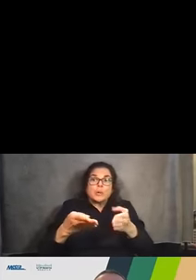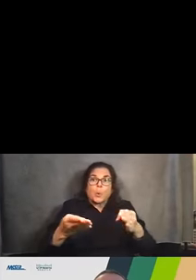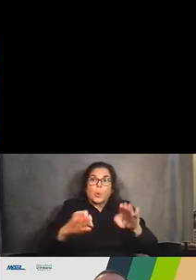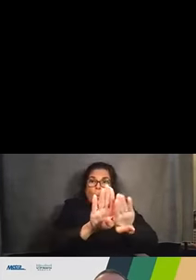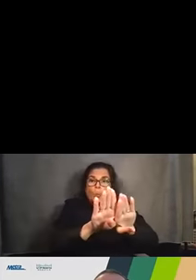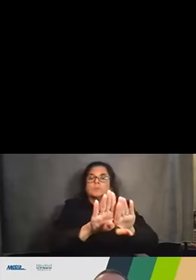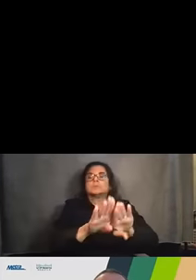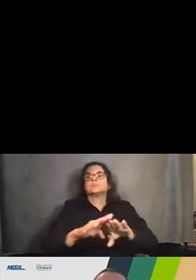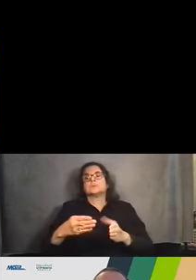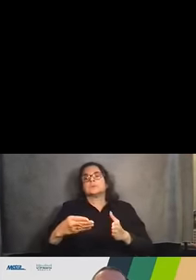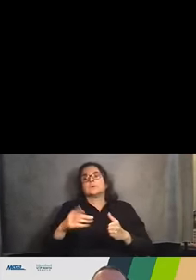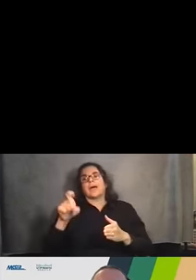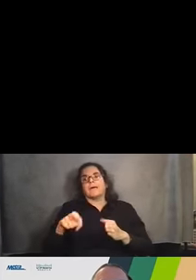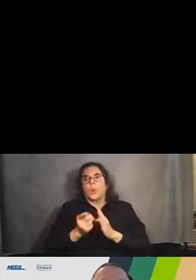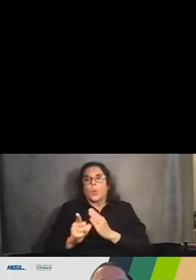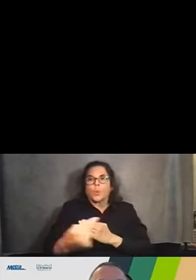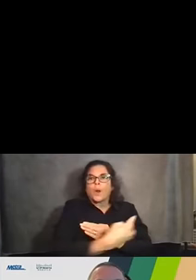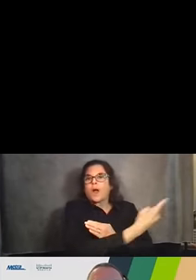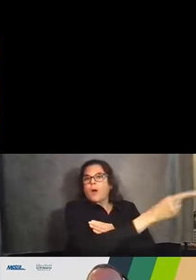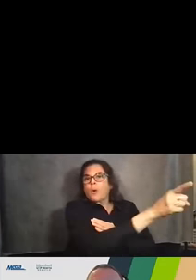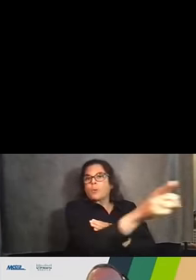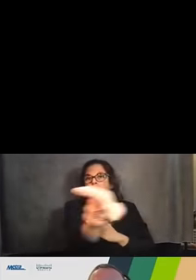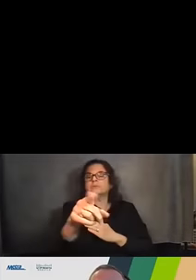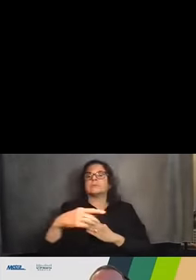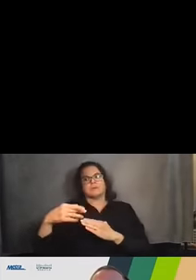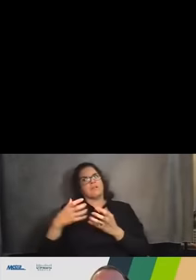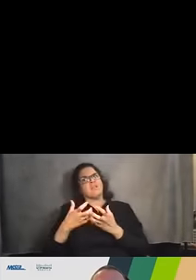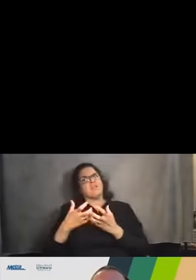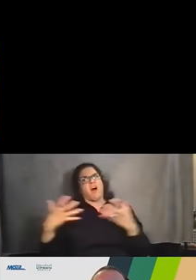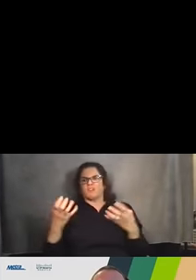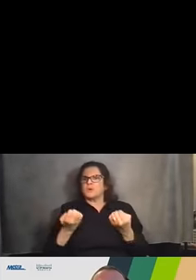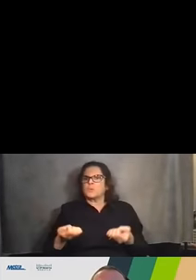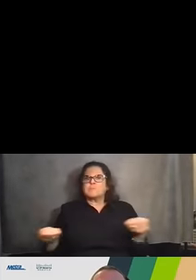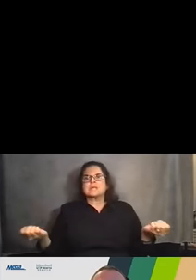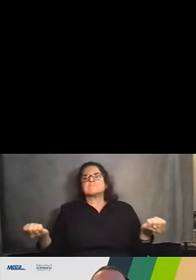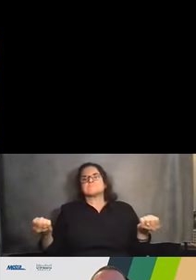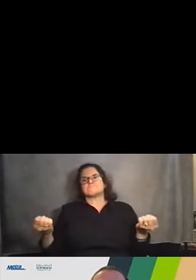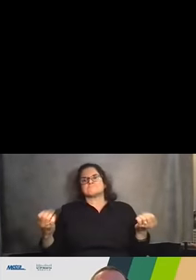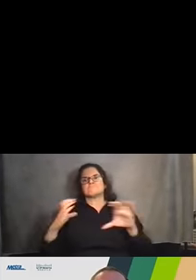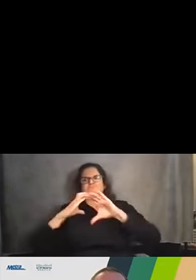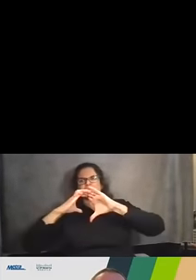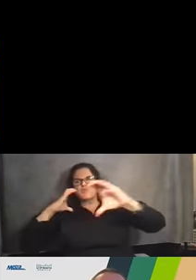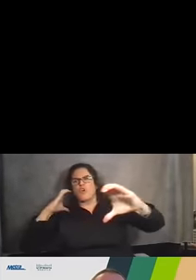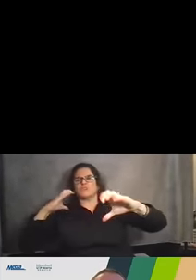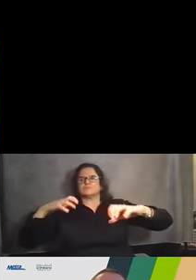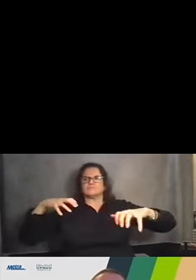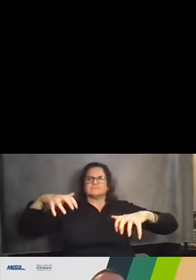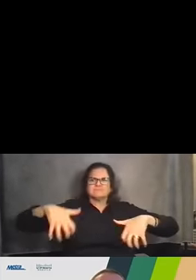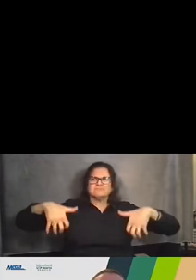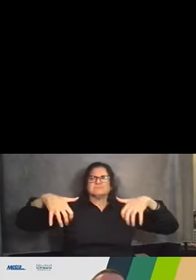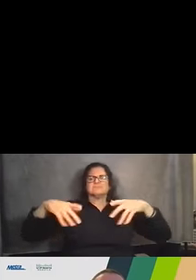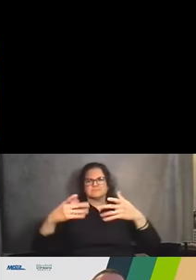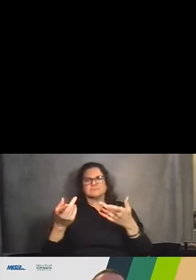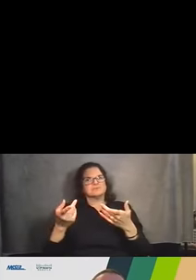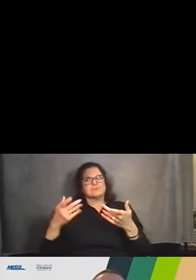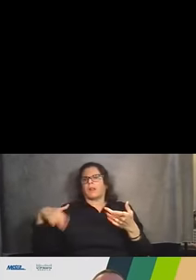in the area. We don't have all of that information as we are still in the planning and design phase right